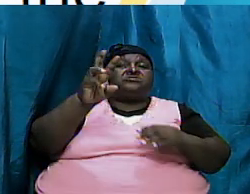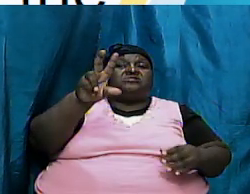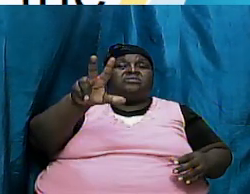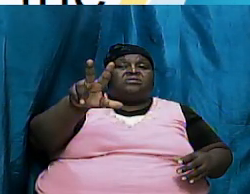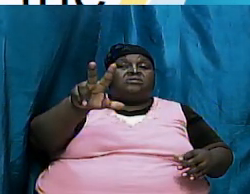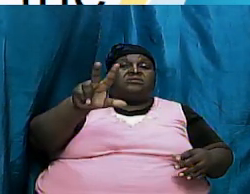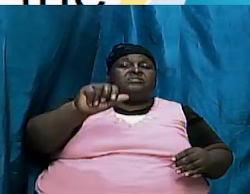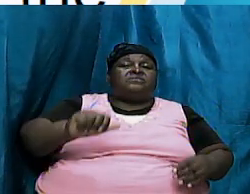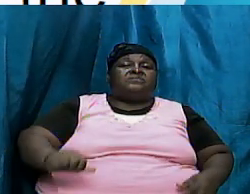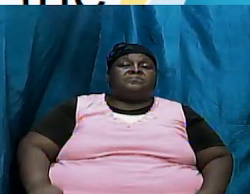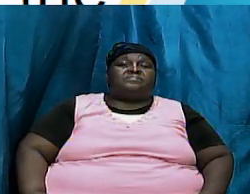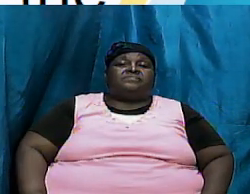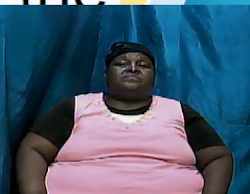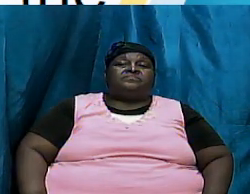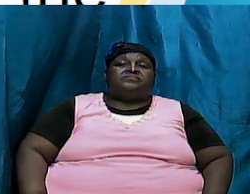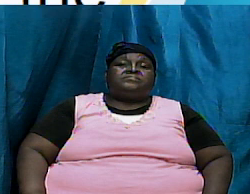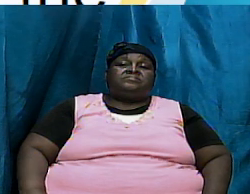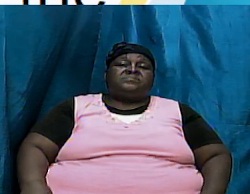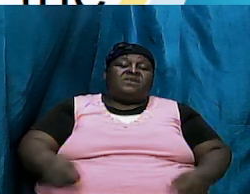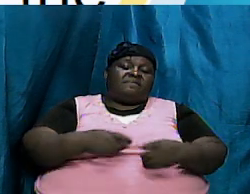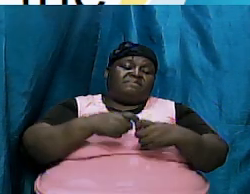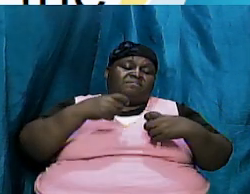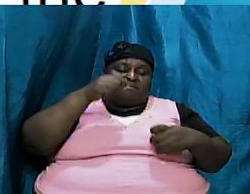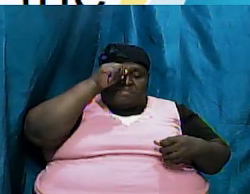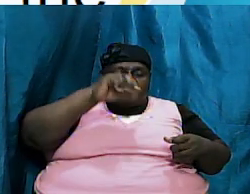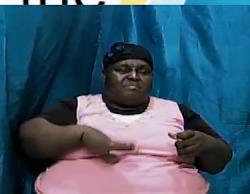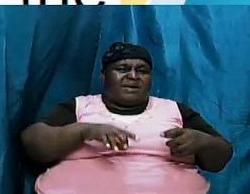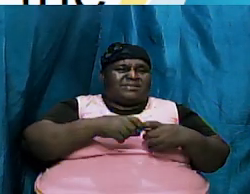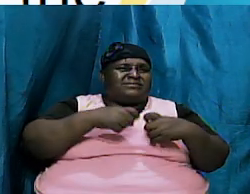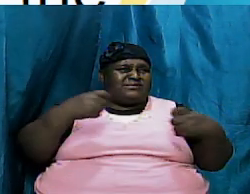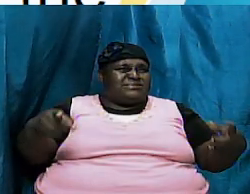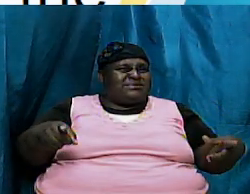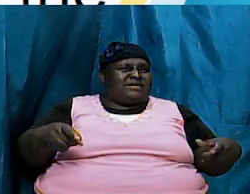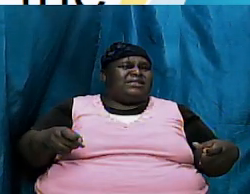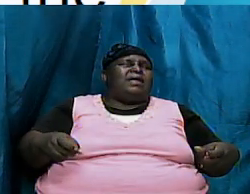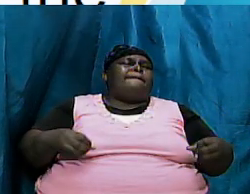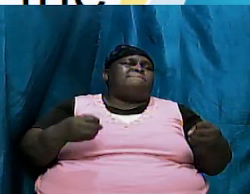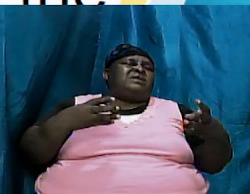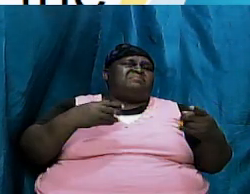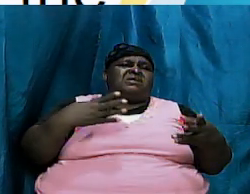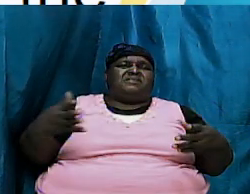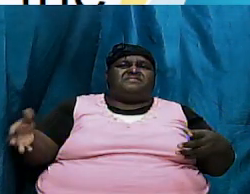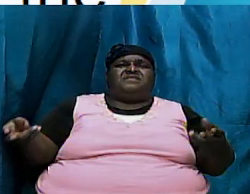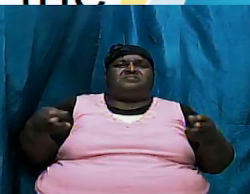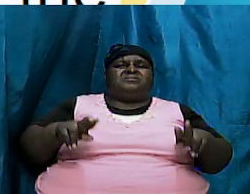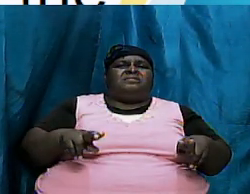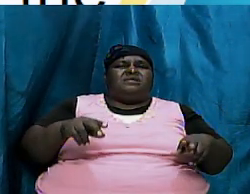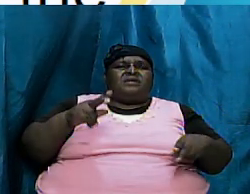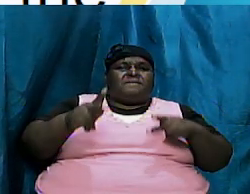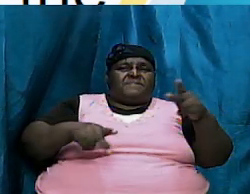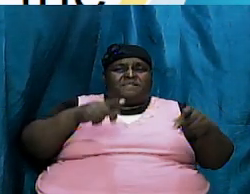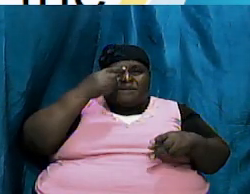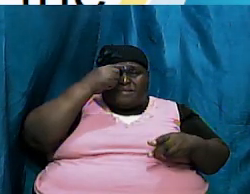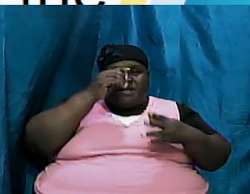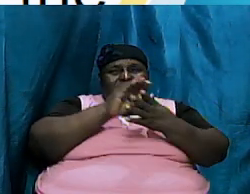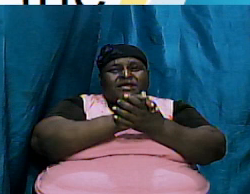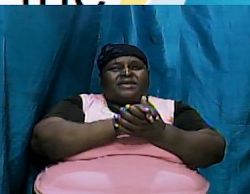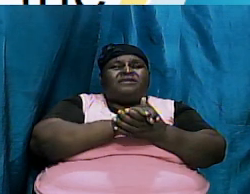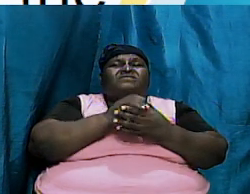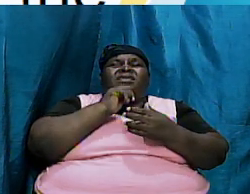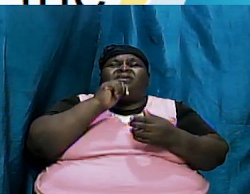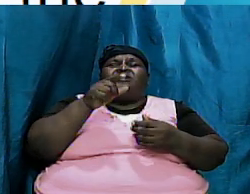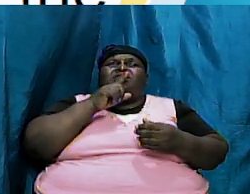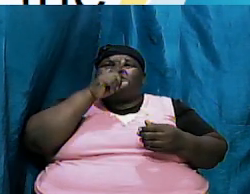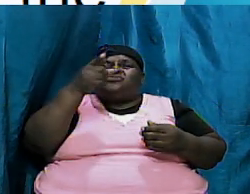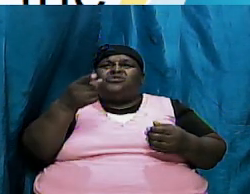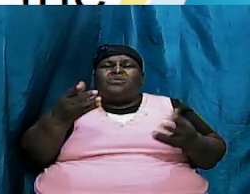after the fall of man and a number of things that happened and folks were believing that you know they weren't sure what